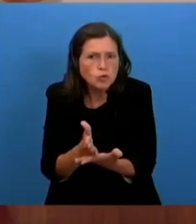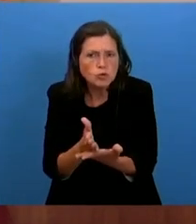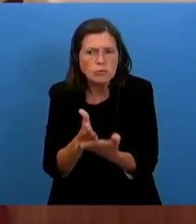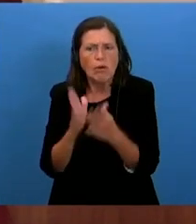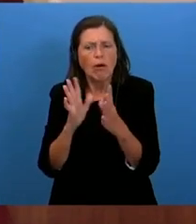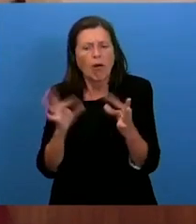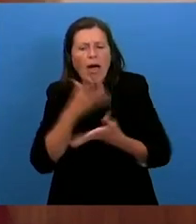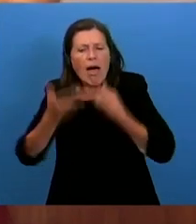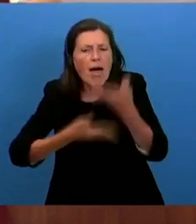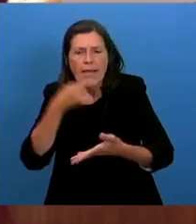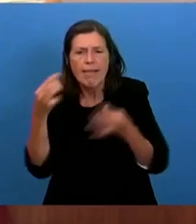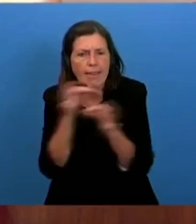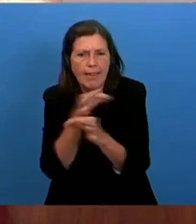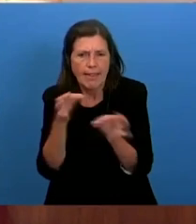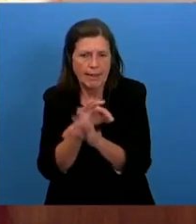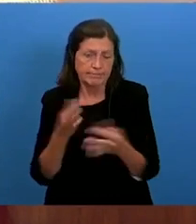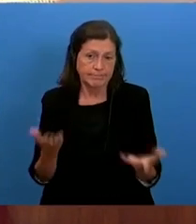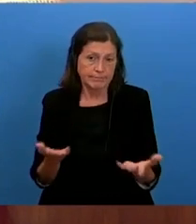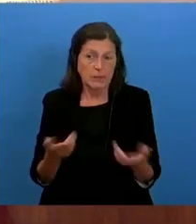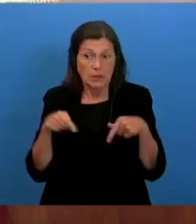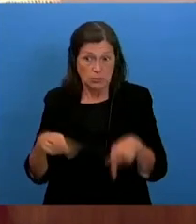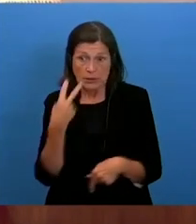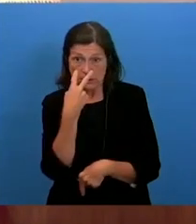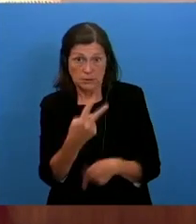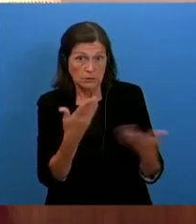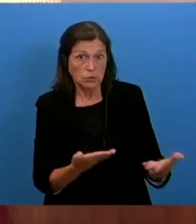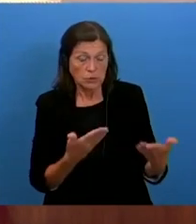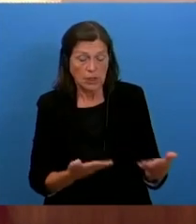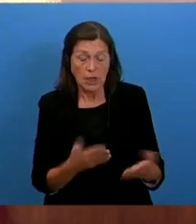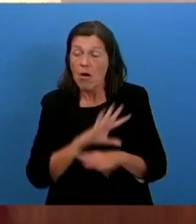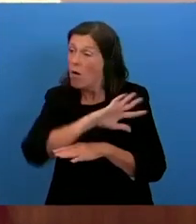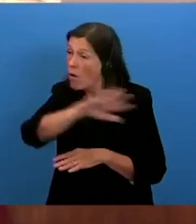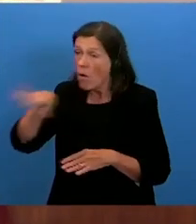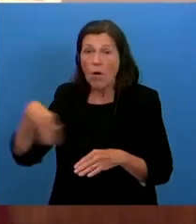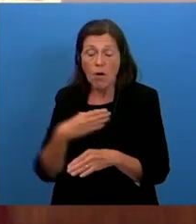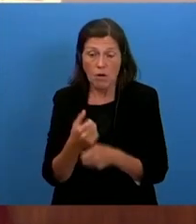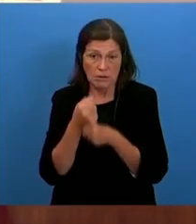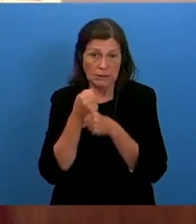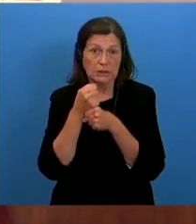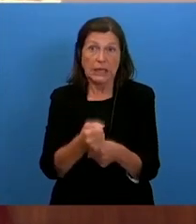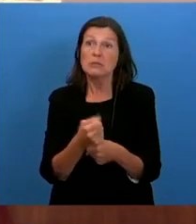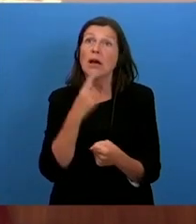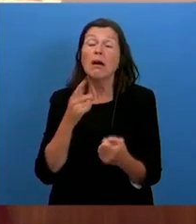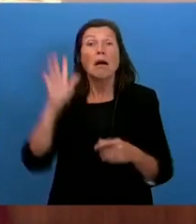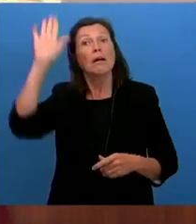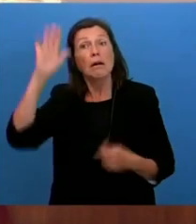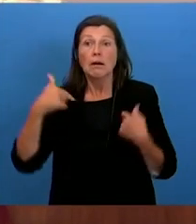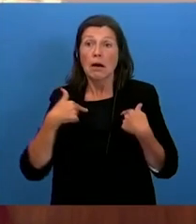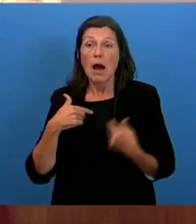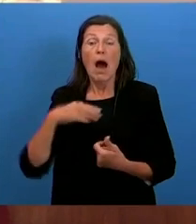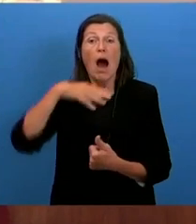peace-building process in our region, as we witness today. All the allegations presented by this entity claiming to be representative of Armenians,